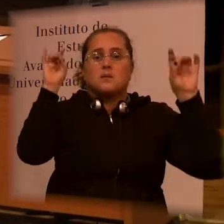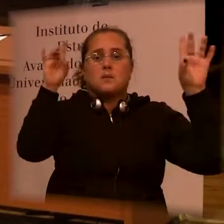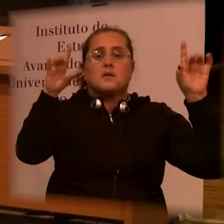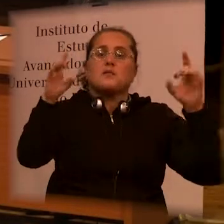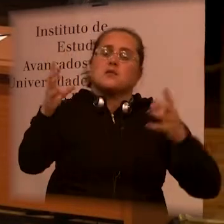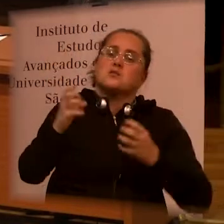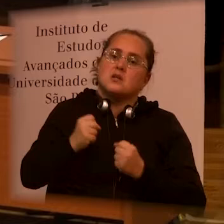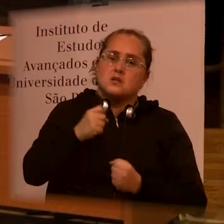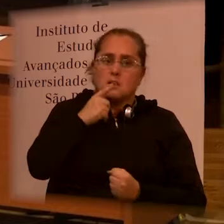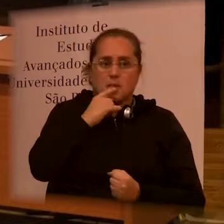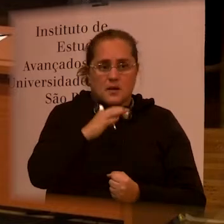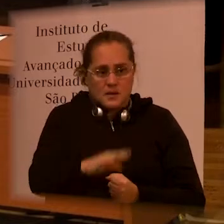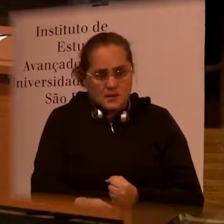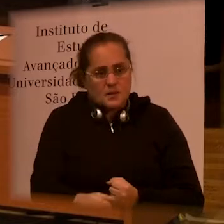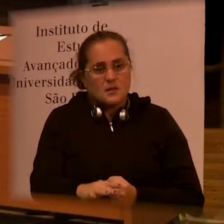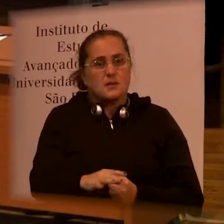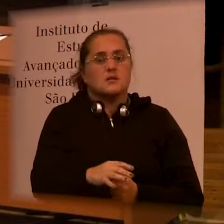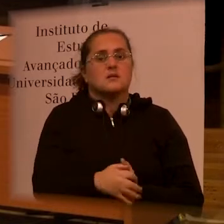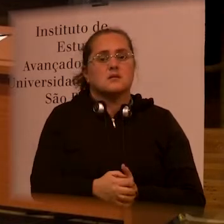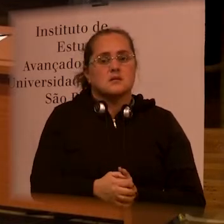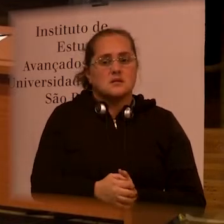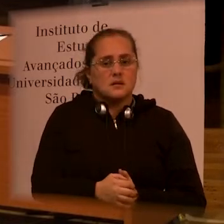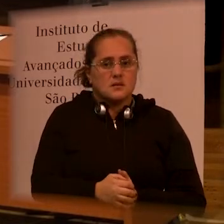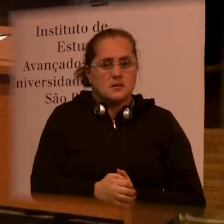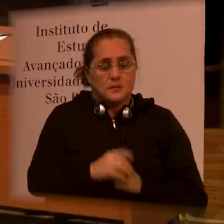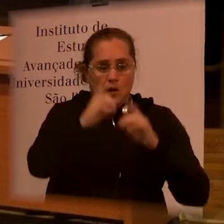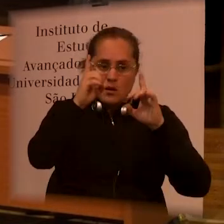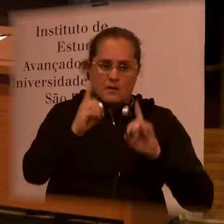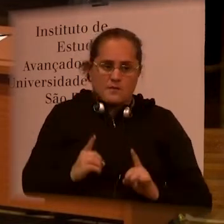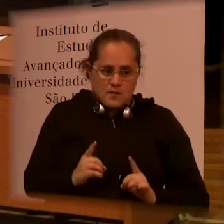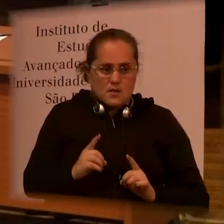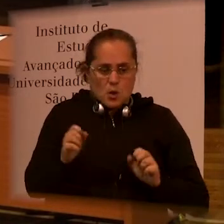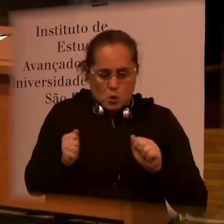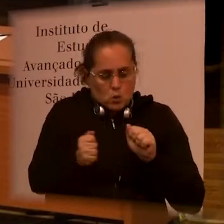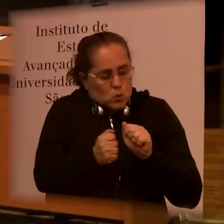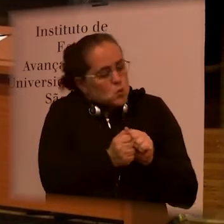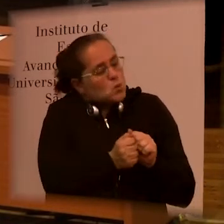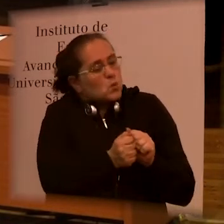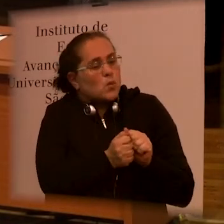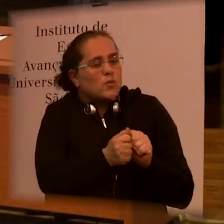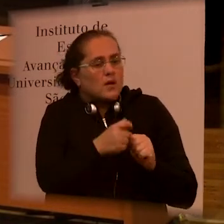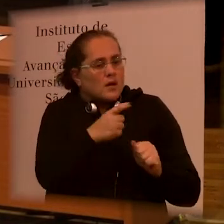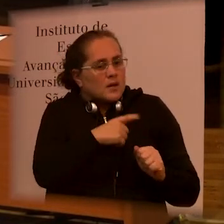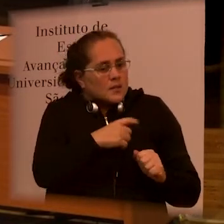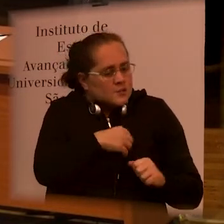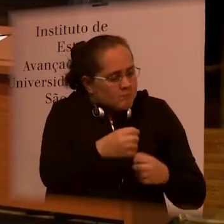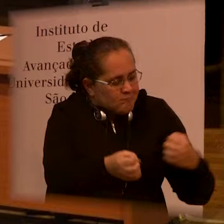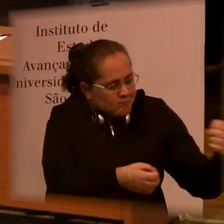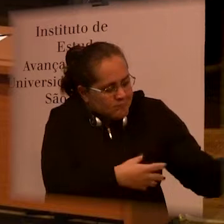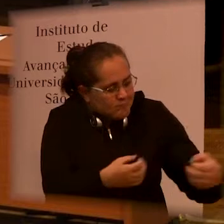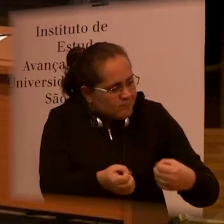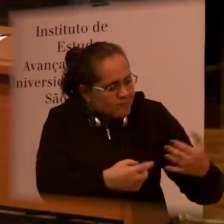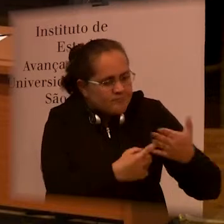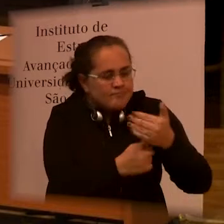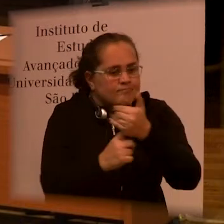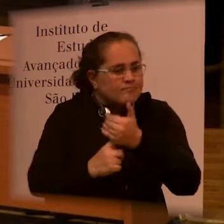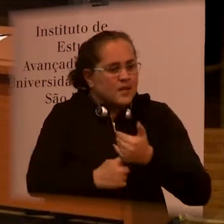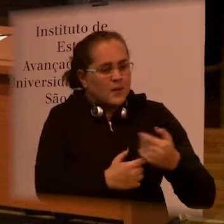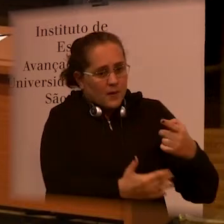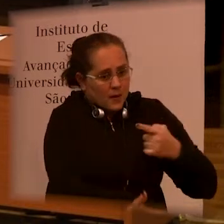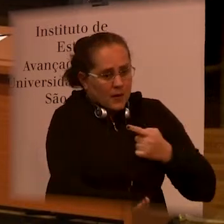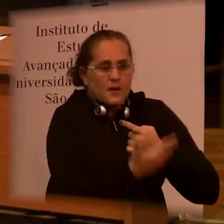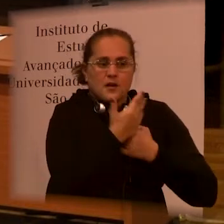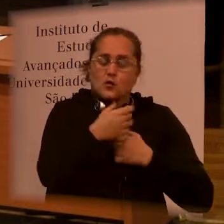who have, which have the privilege of welcoming those children who actually have disclosure, sorry,